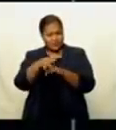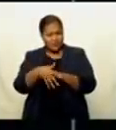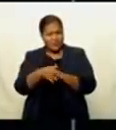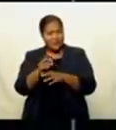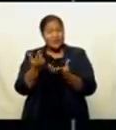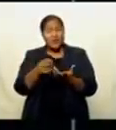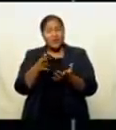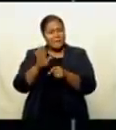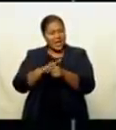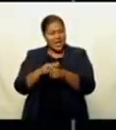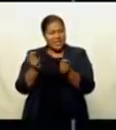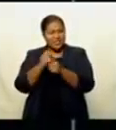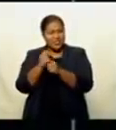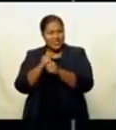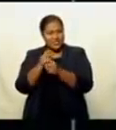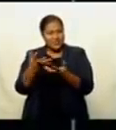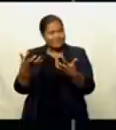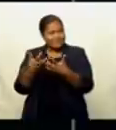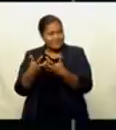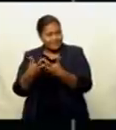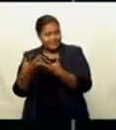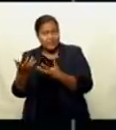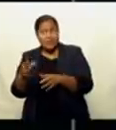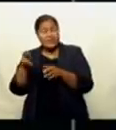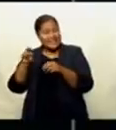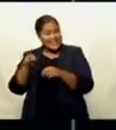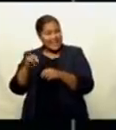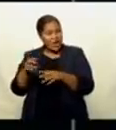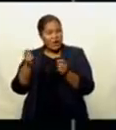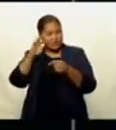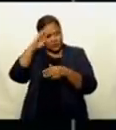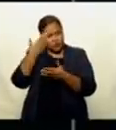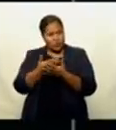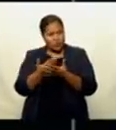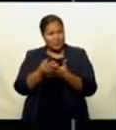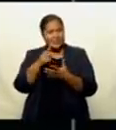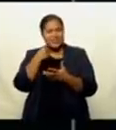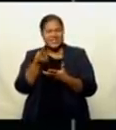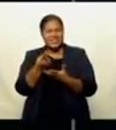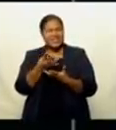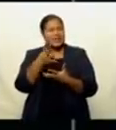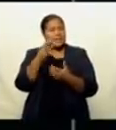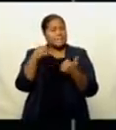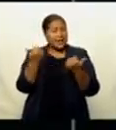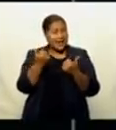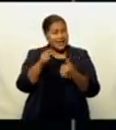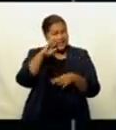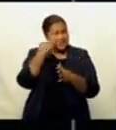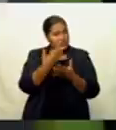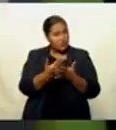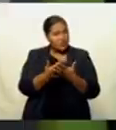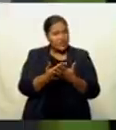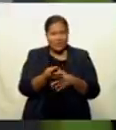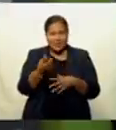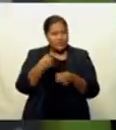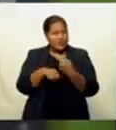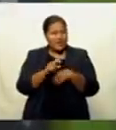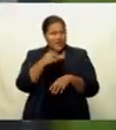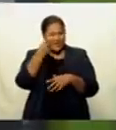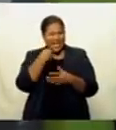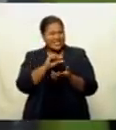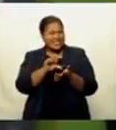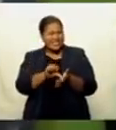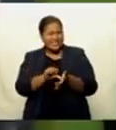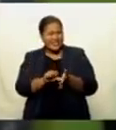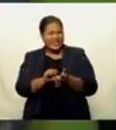students. Christiana Uluwai reports, however, that a third of the students will fall between the cracks during these trying times. With more